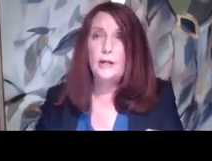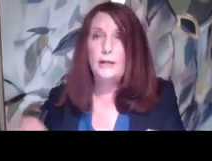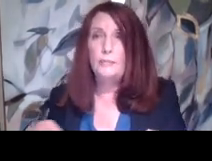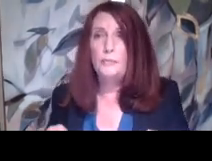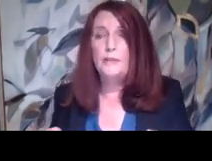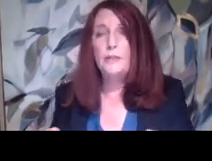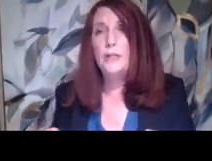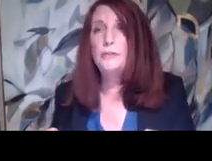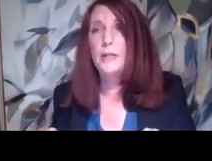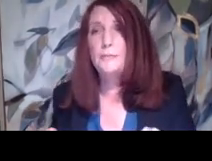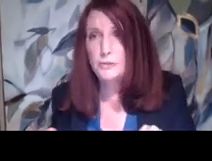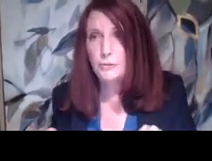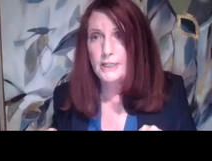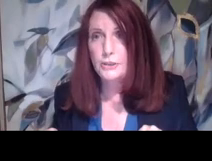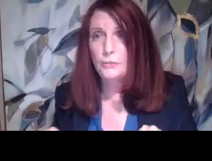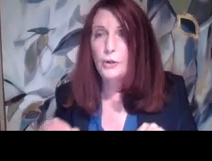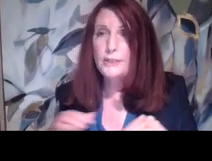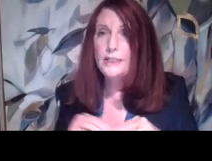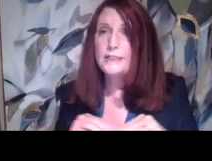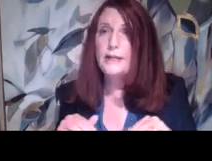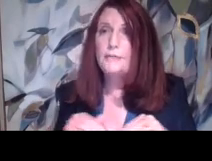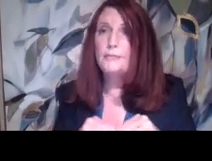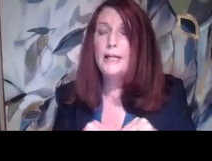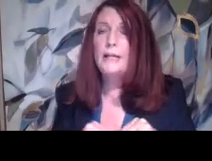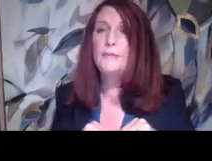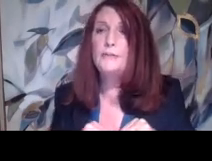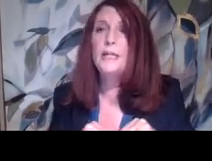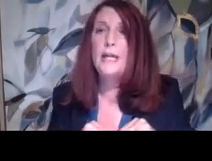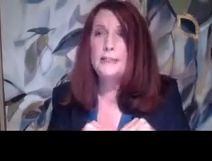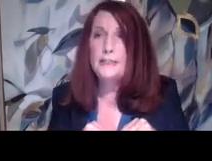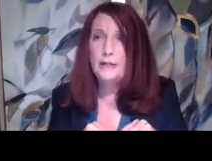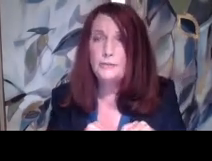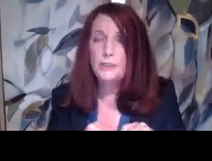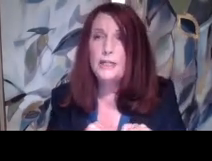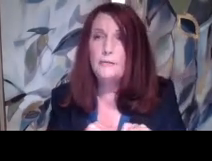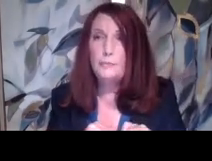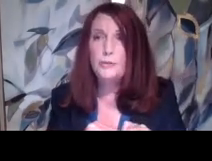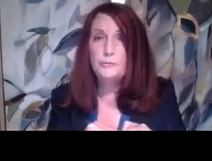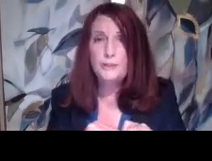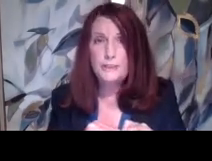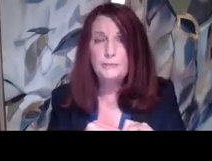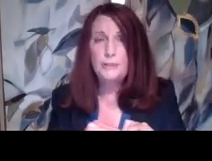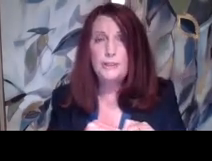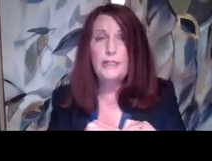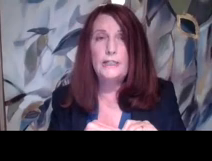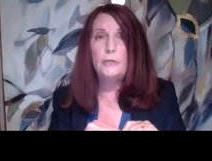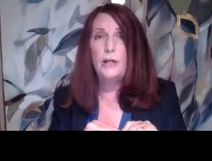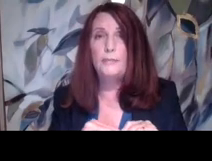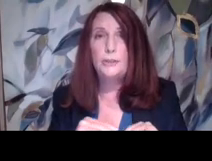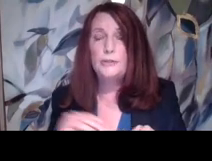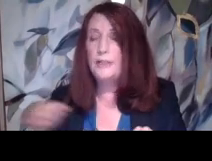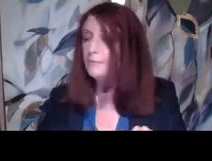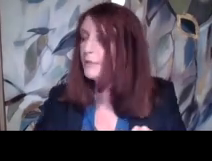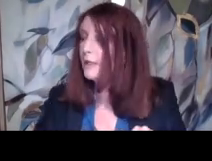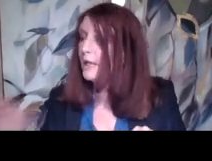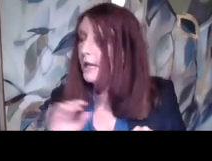that, uh, there's other types of discrimination where we need to level the playing field and give, to give a person with a disability an equal